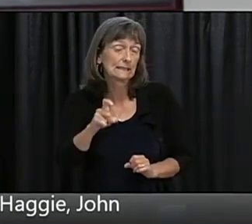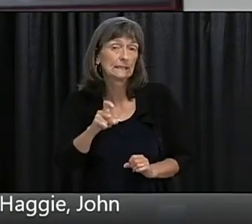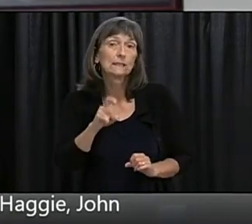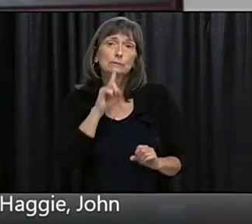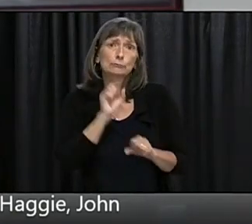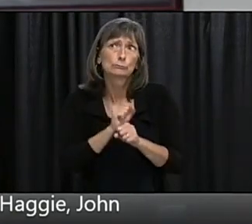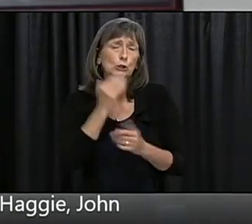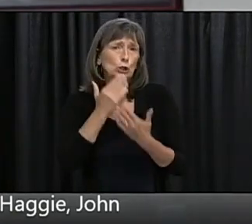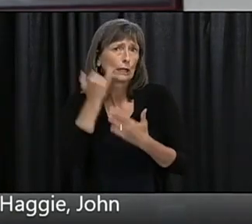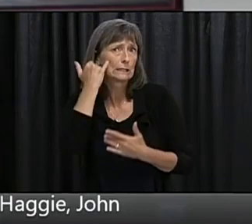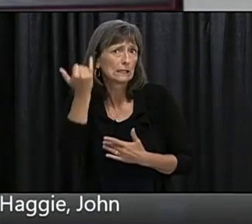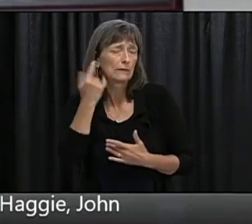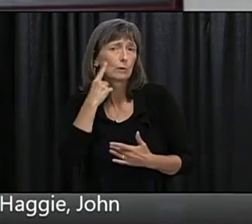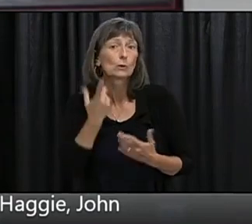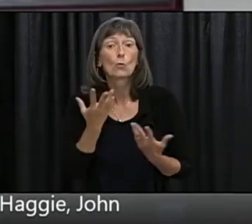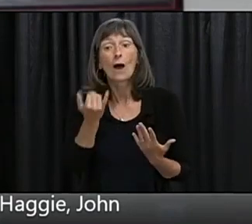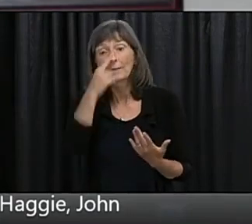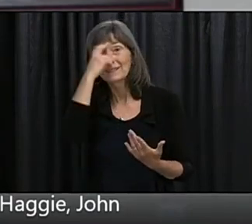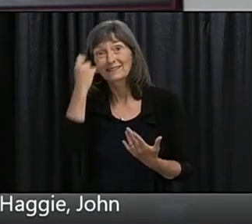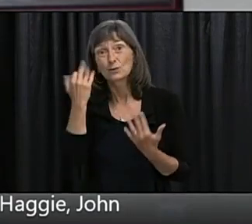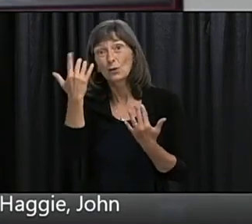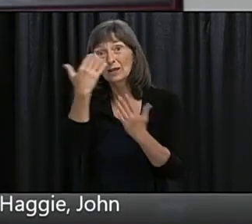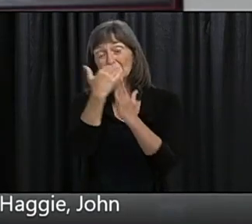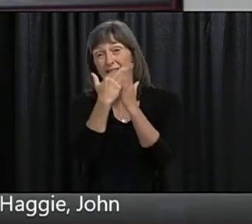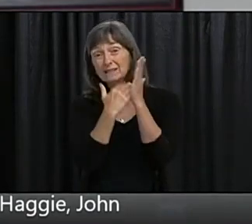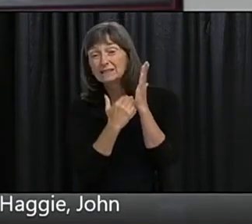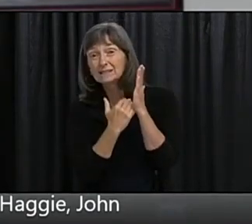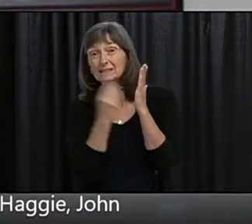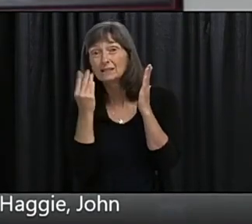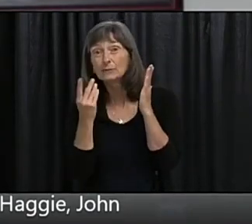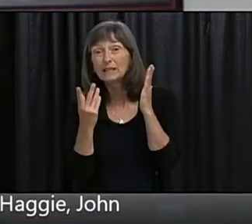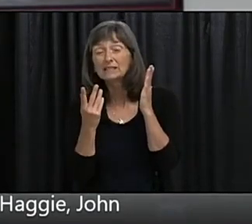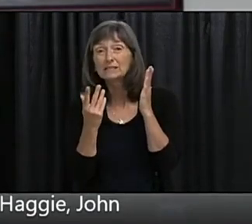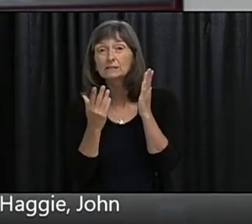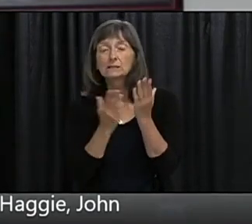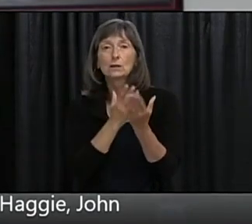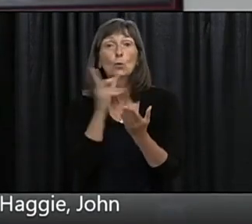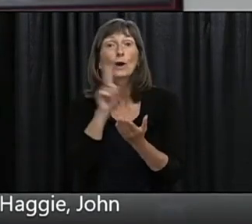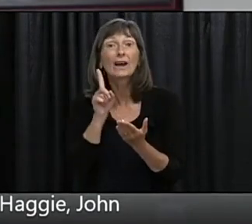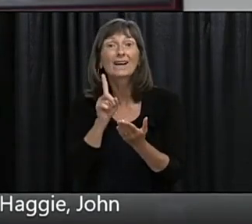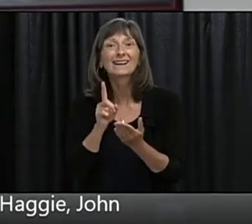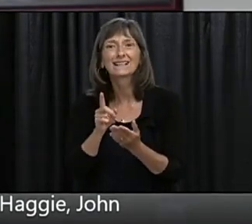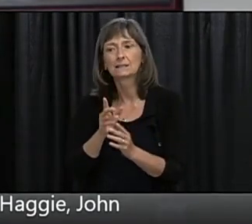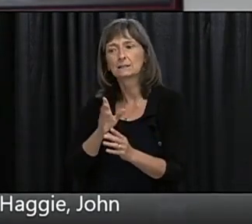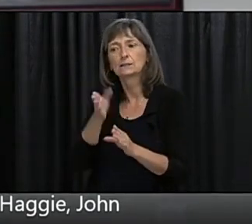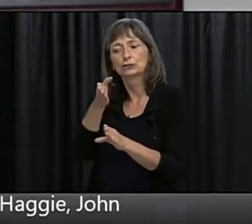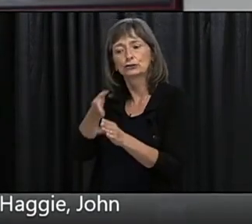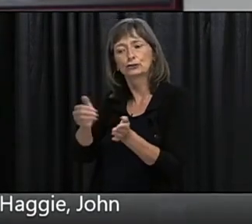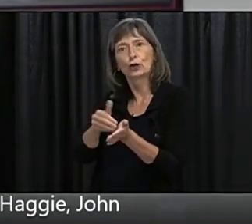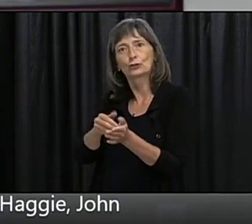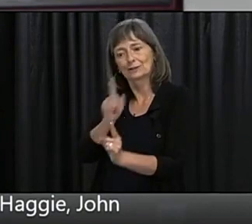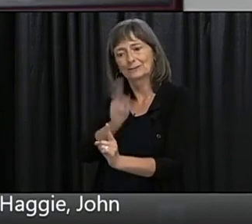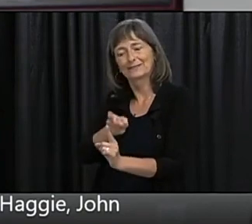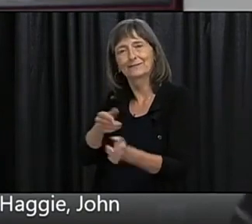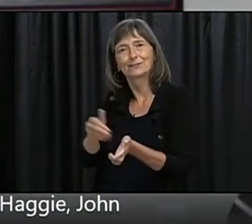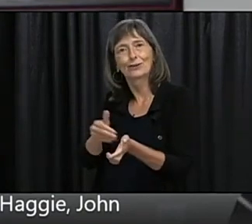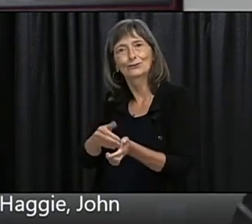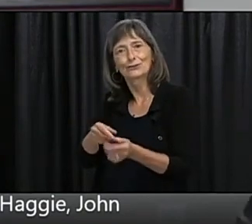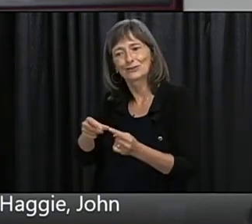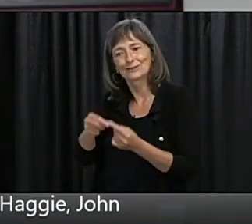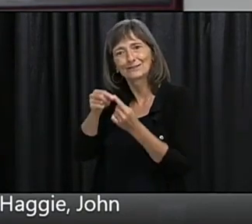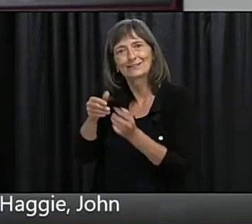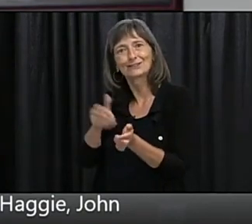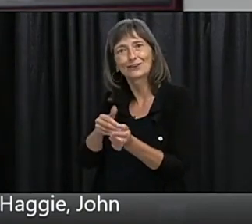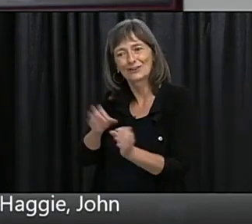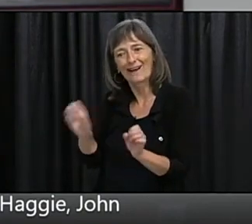vast majority of wait list information is actually held in private specialist offices so we don't have access to that